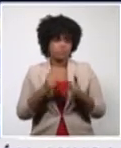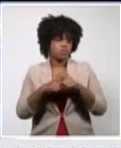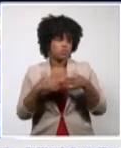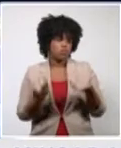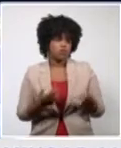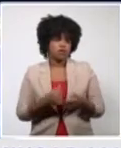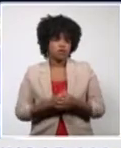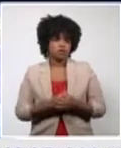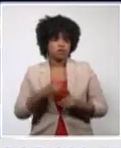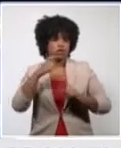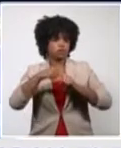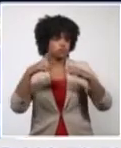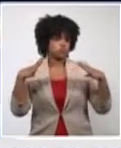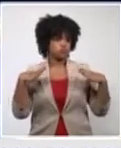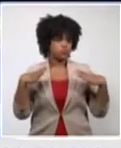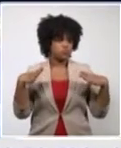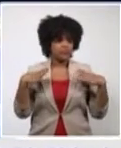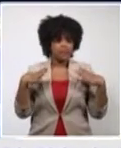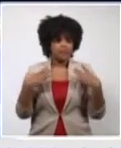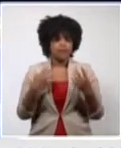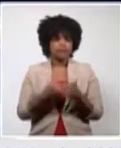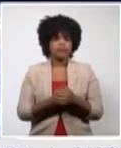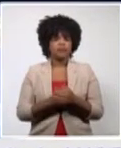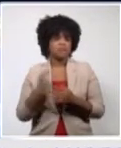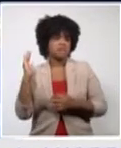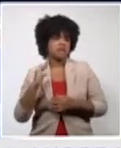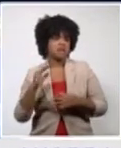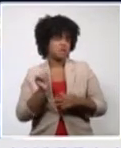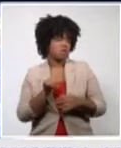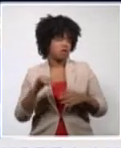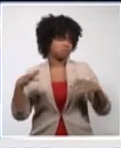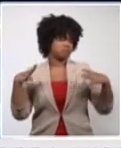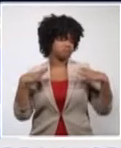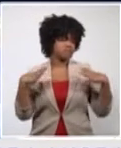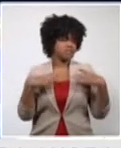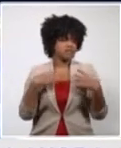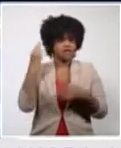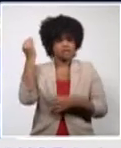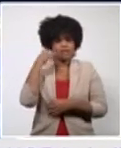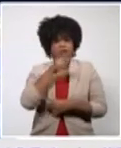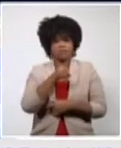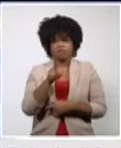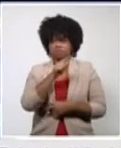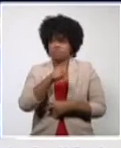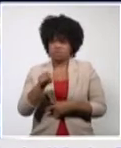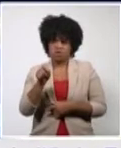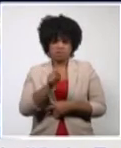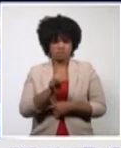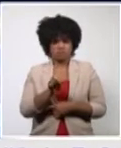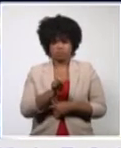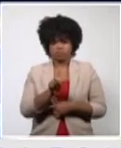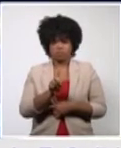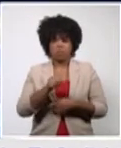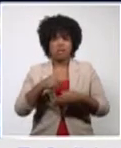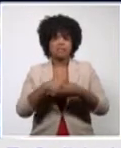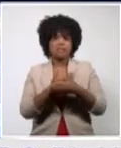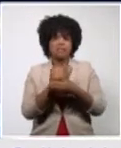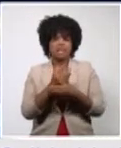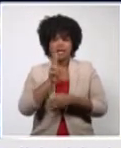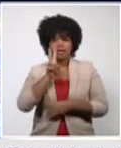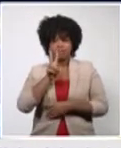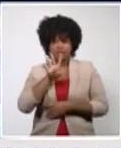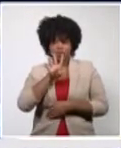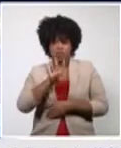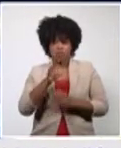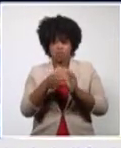As we all know, since March 24, there have